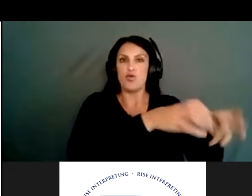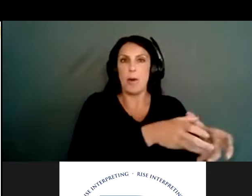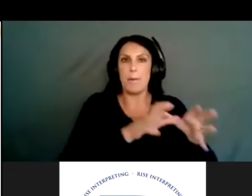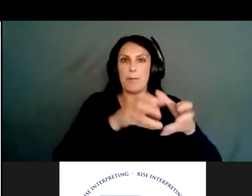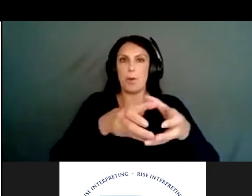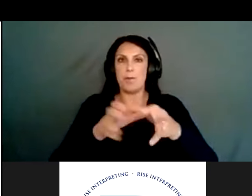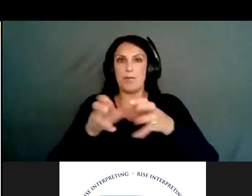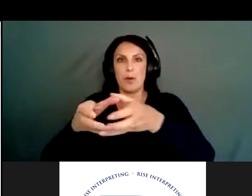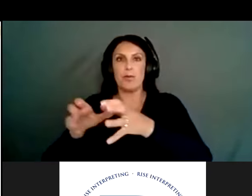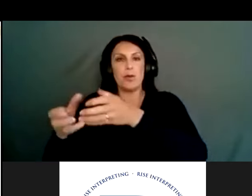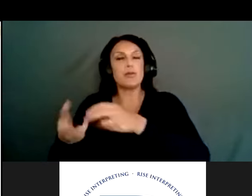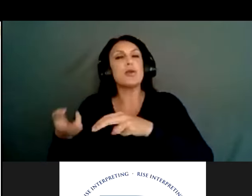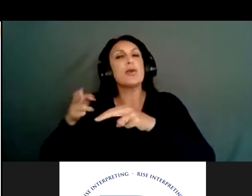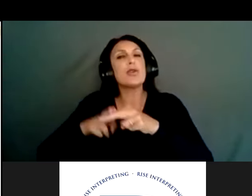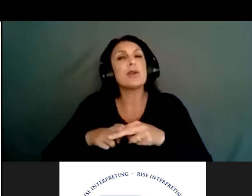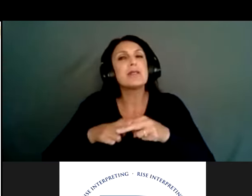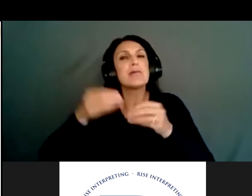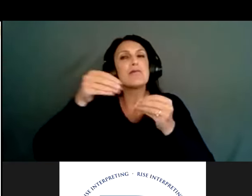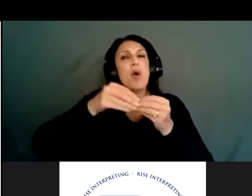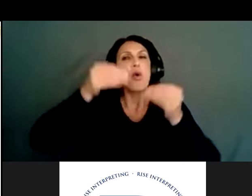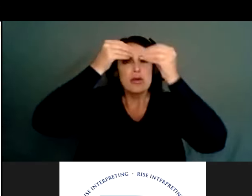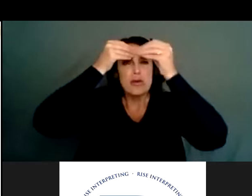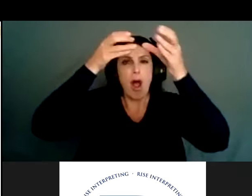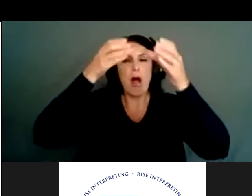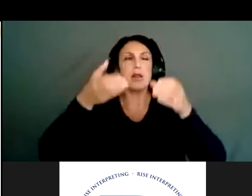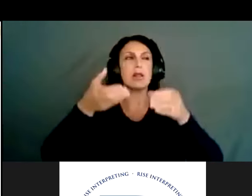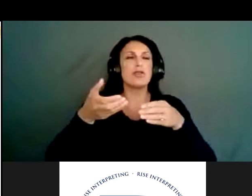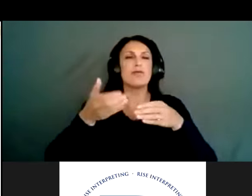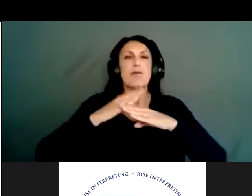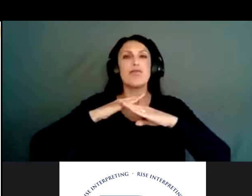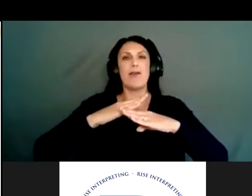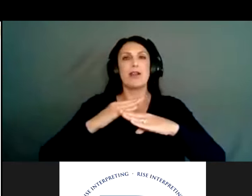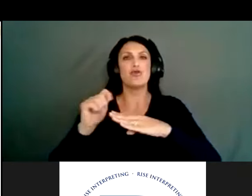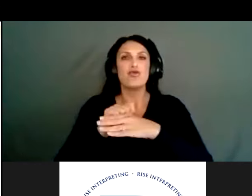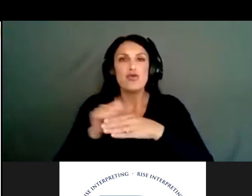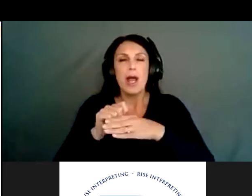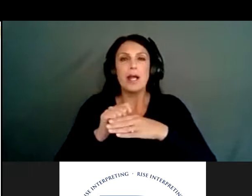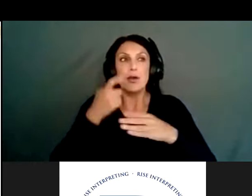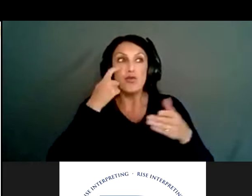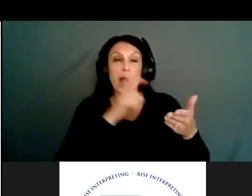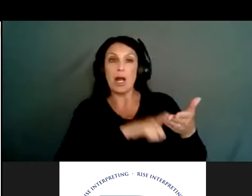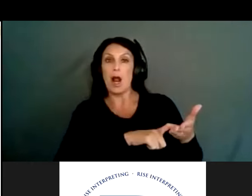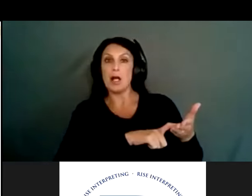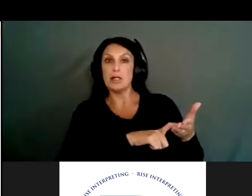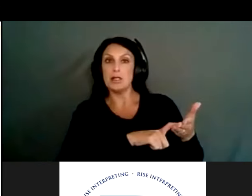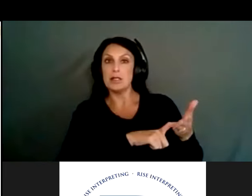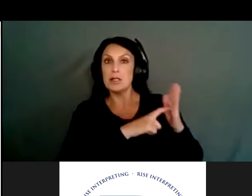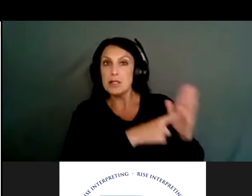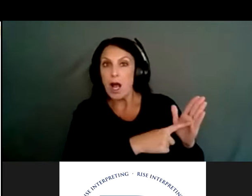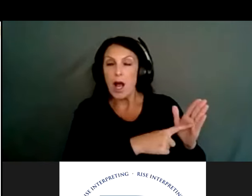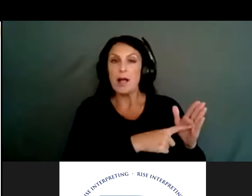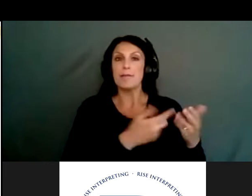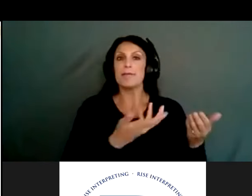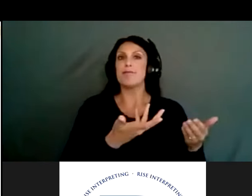to increase the knowledge of prevention trainings. Um, so such as know the signs, um, counseling on access